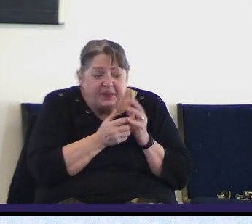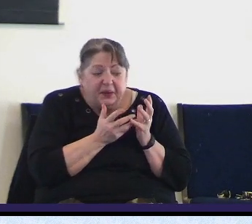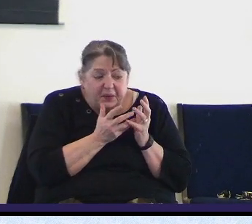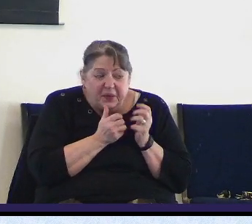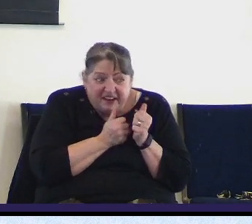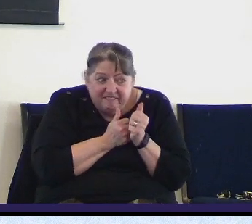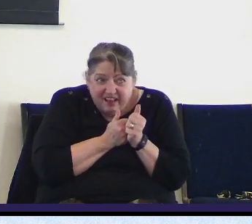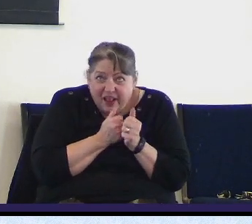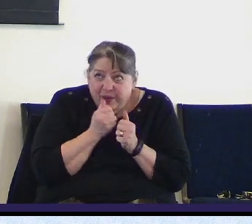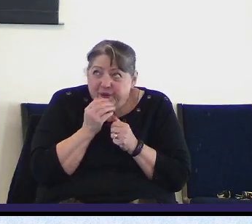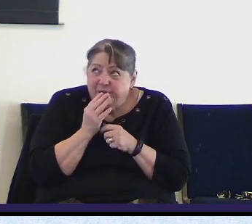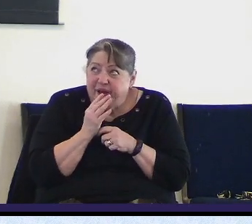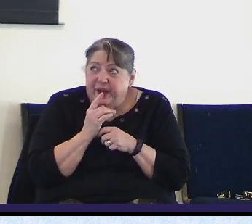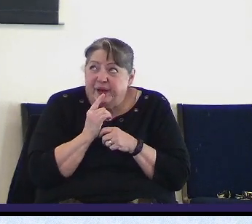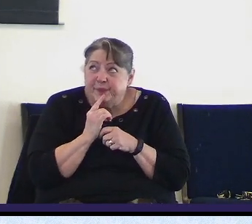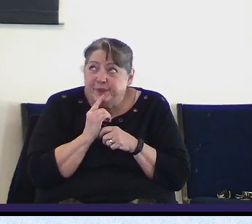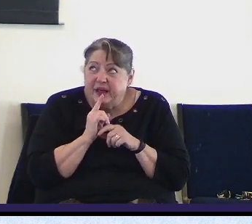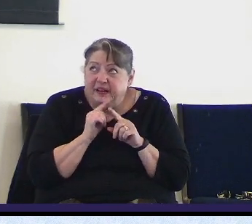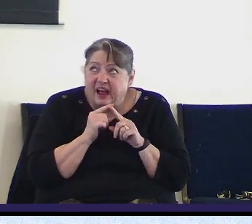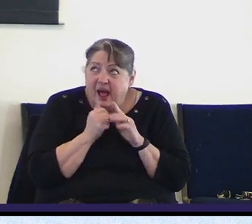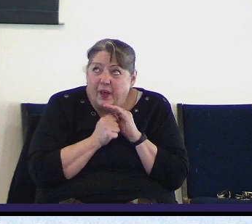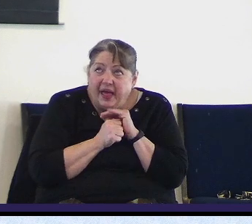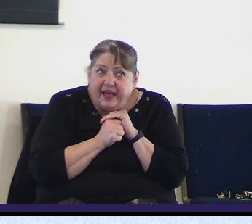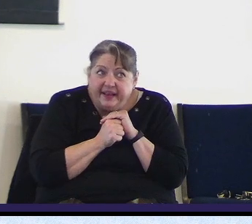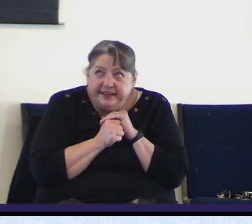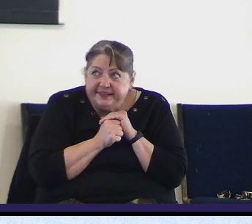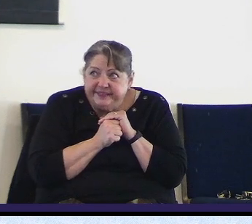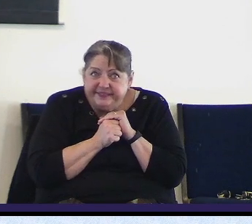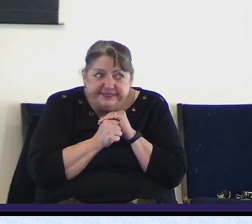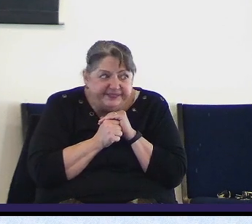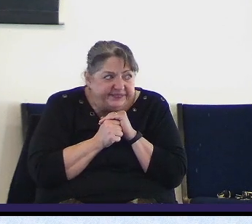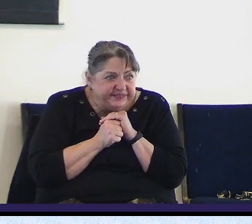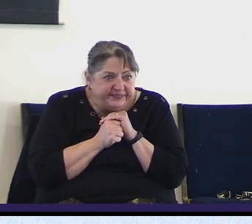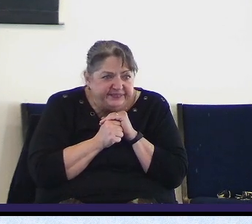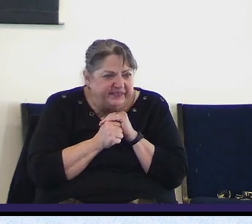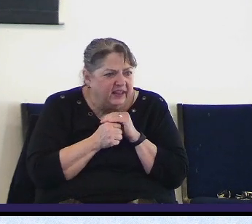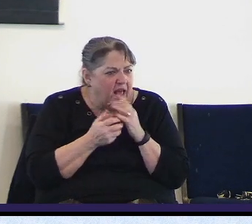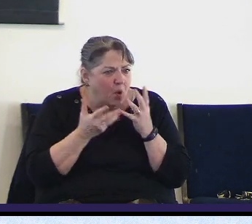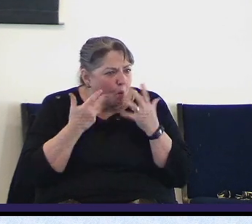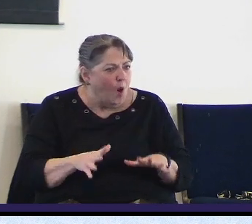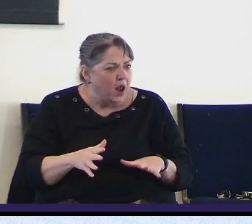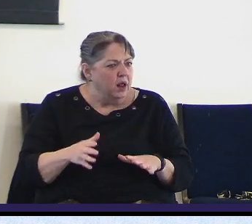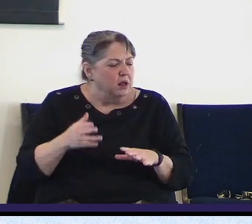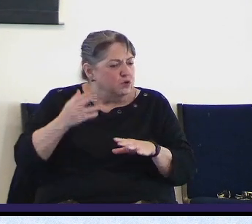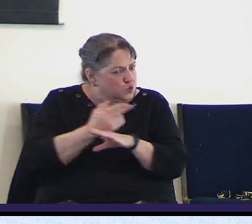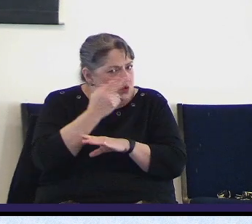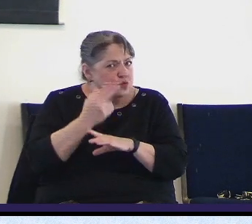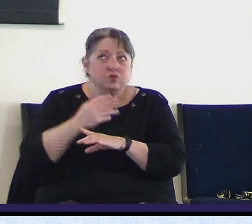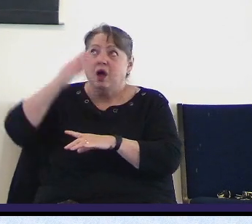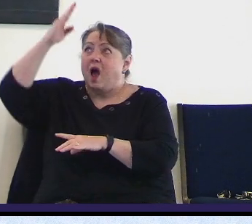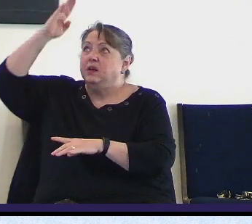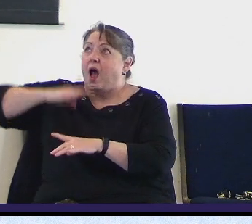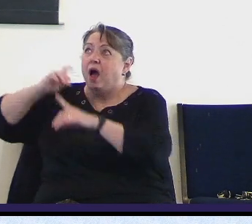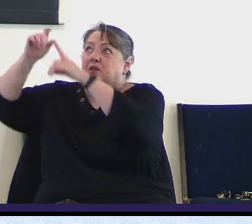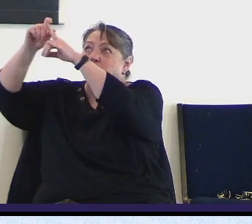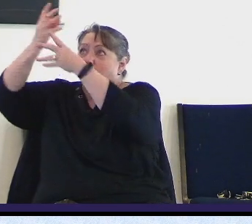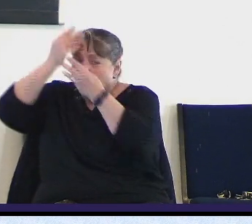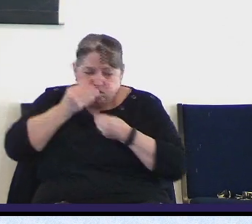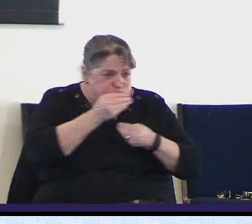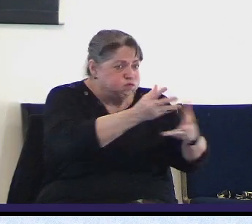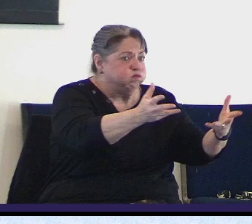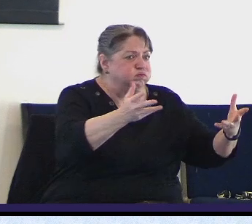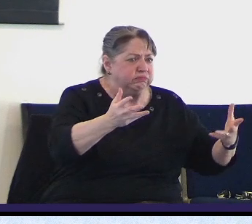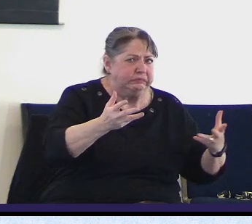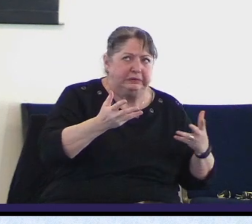him but not godly enough to say what God wanted to say through them and so he says the